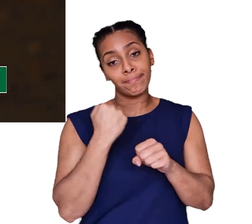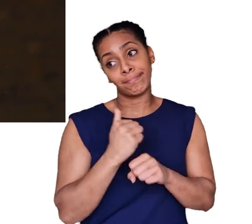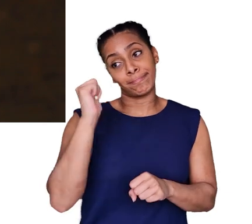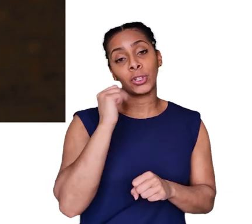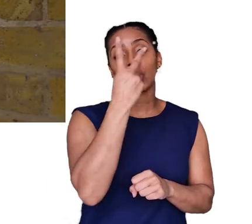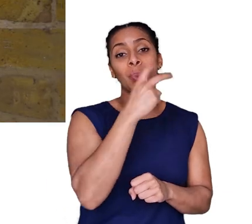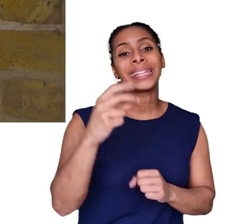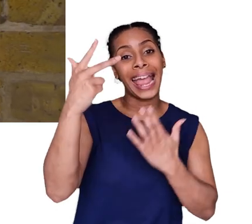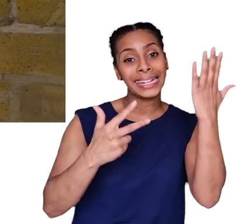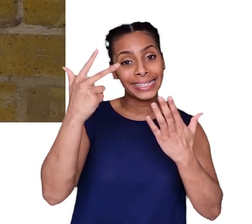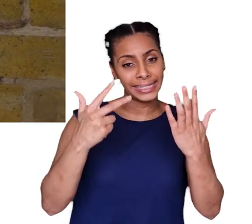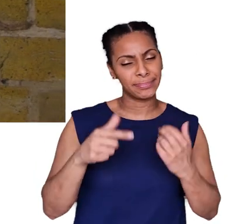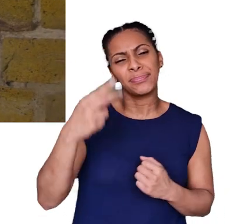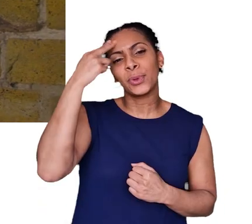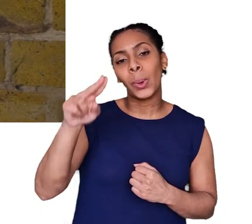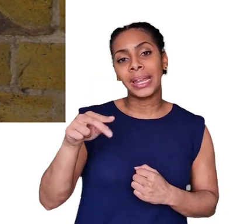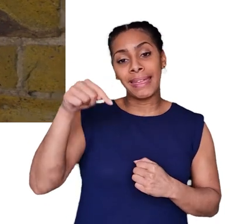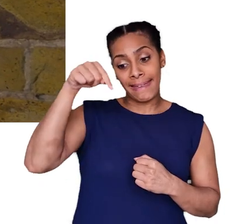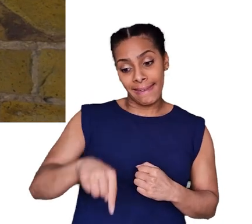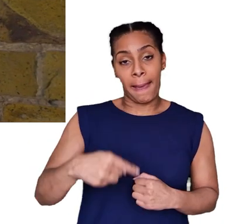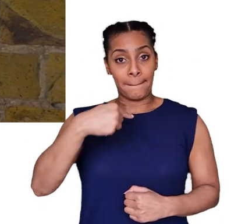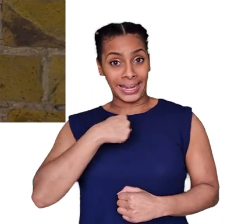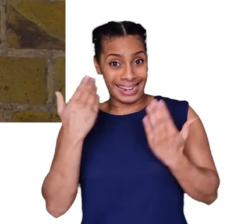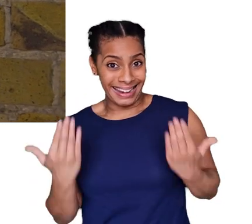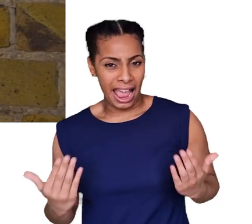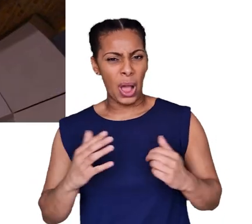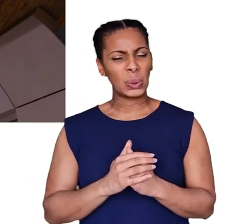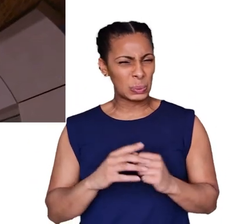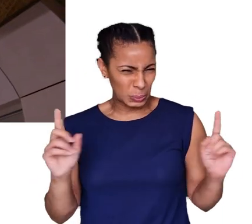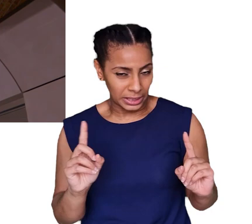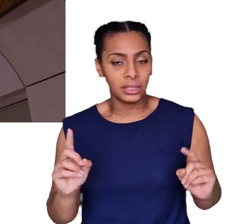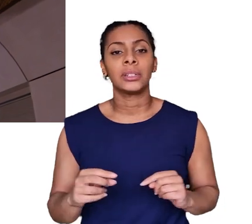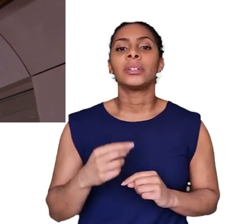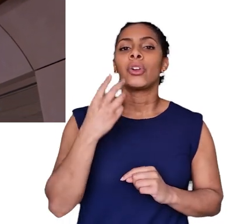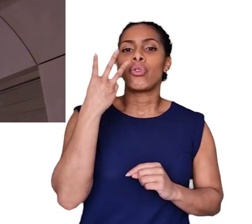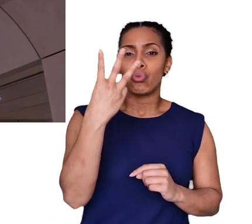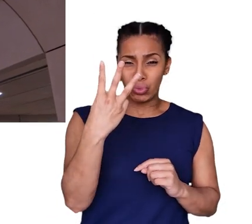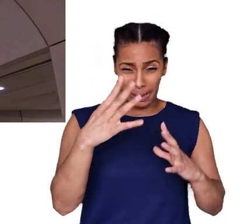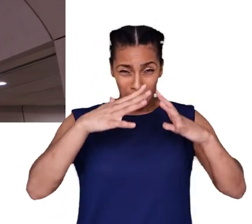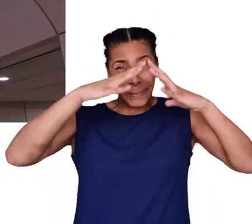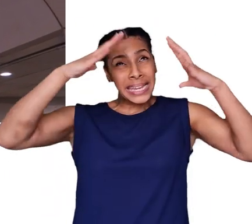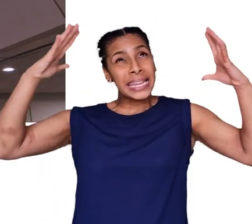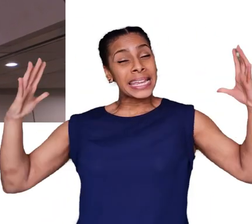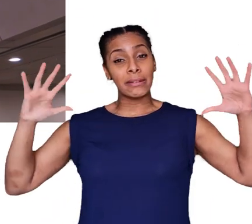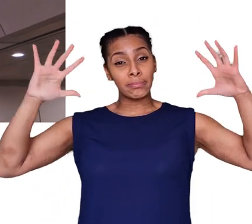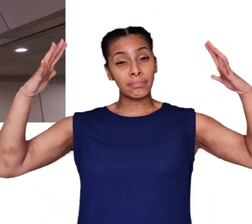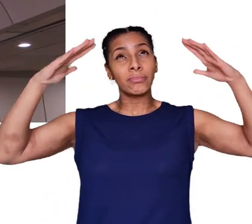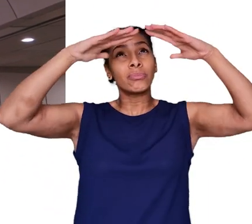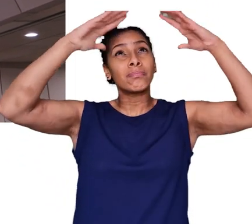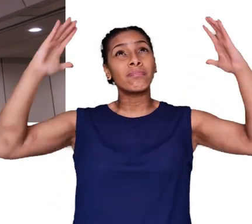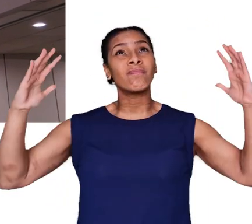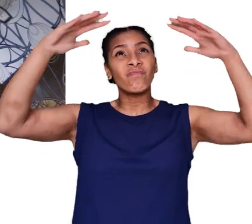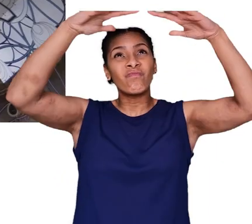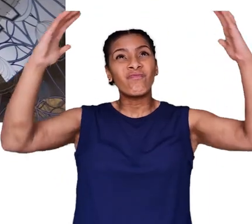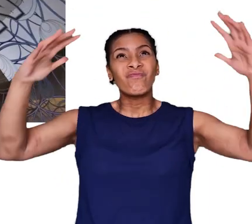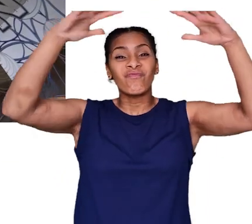made in 2018, which is called Me Here Now, which is made up of three great big mirrored stainless steel domes,